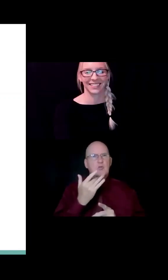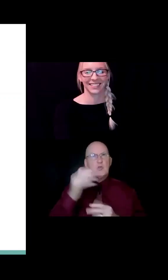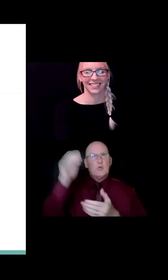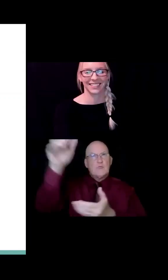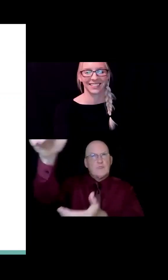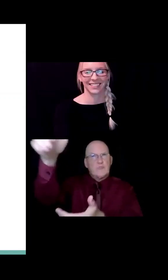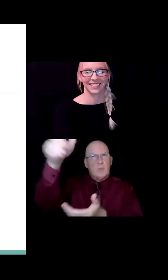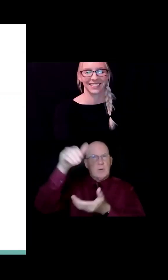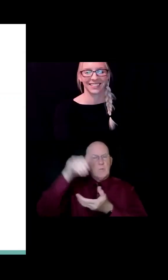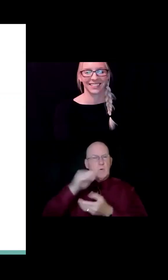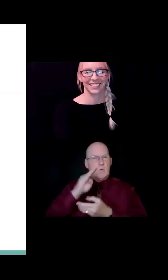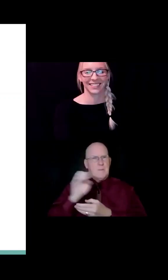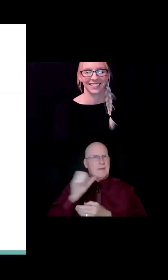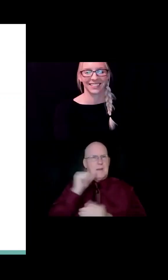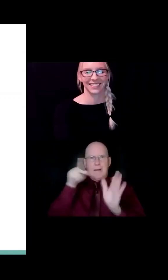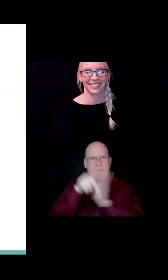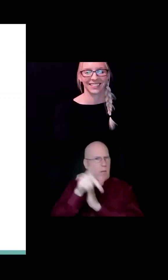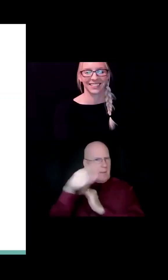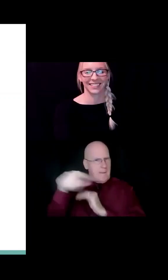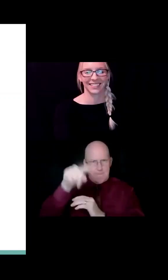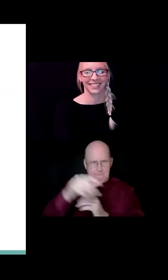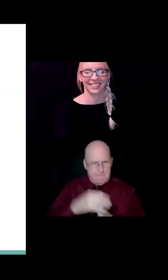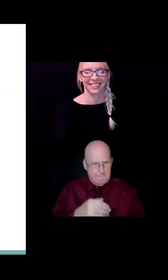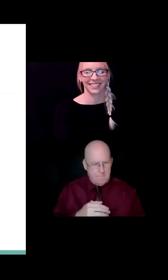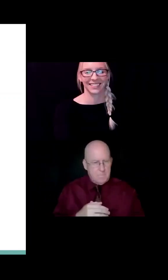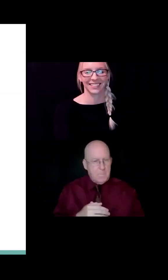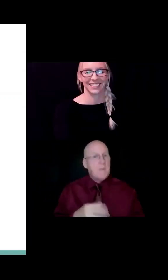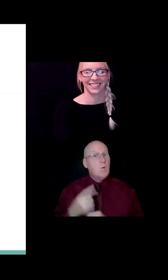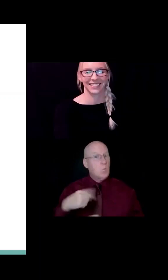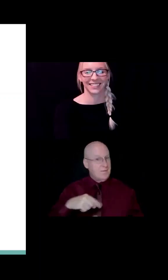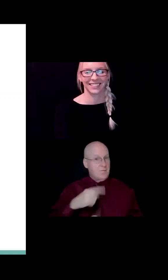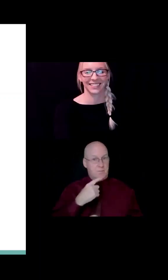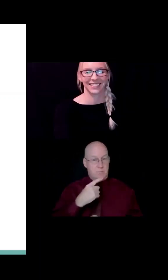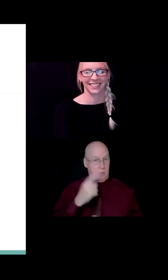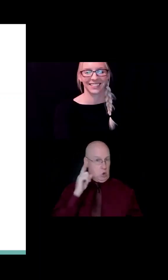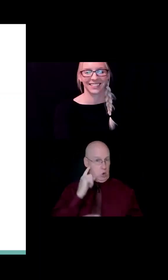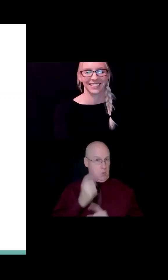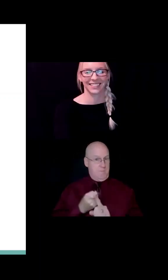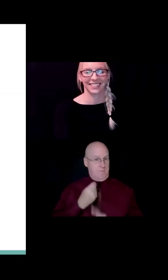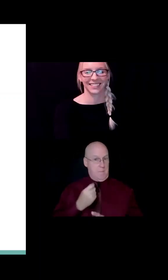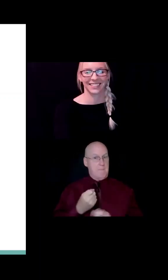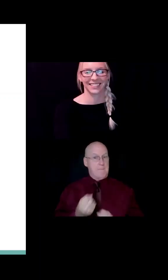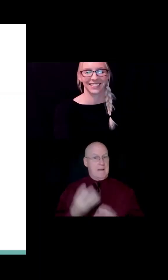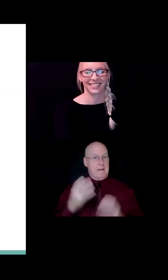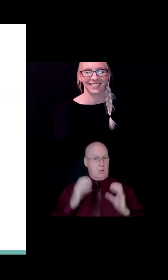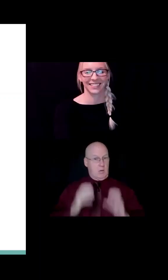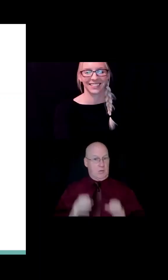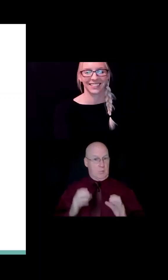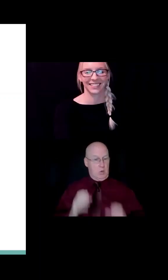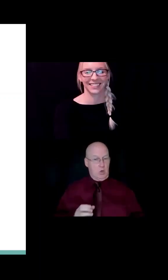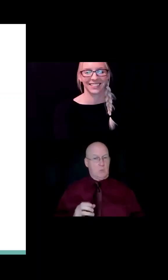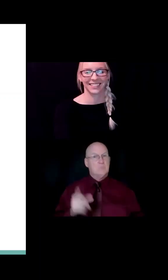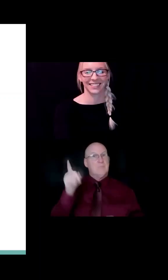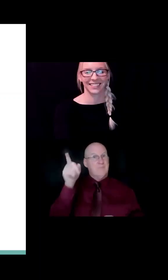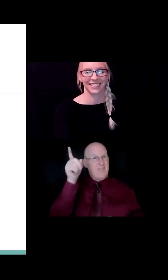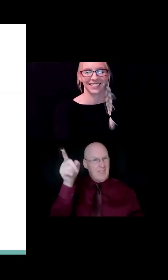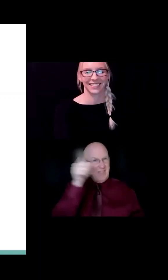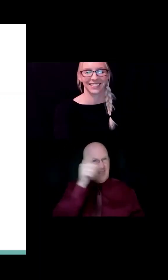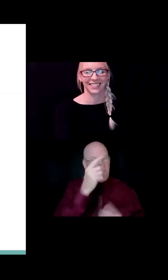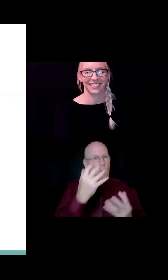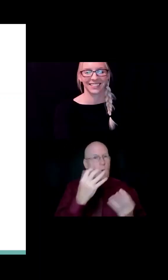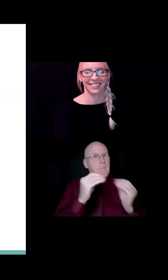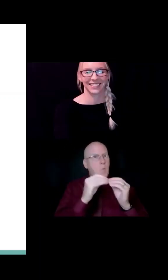extermination. We have been told directly by many customers that they would like more